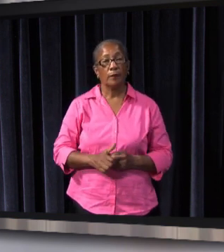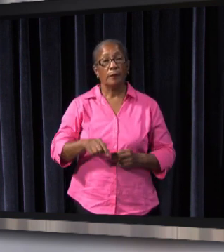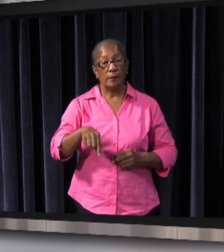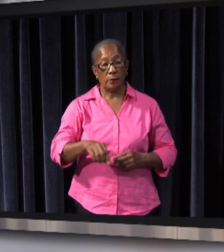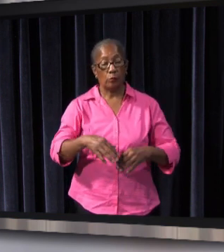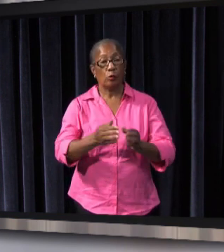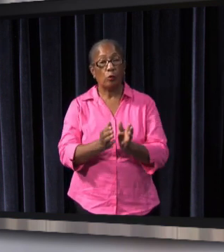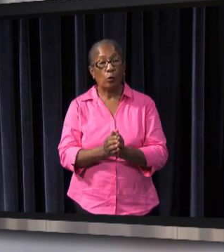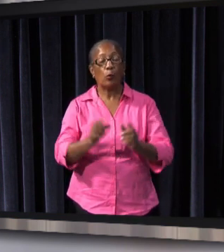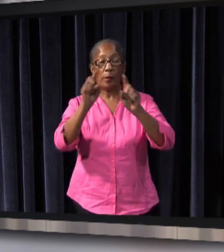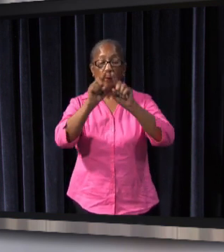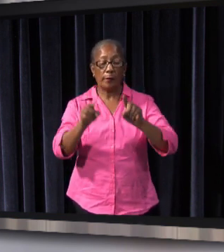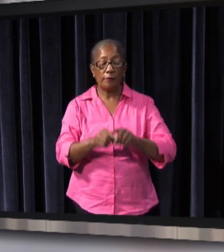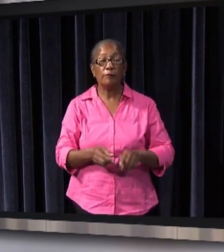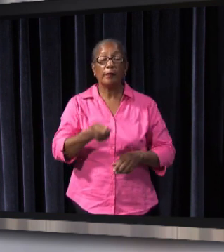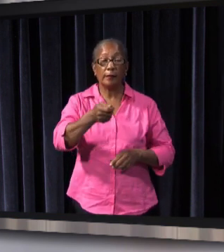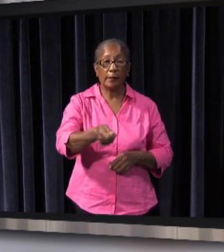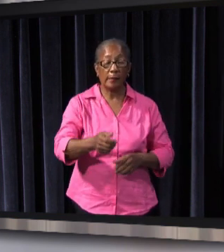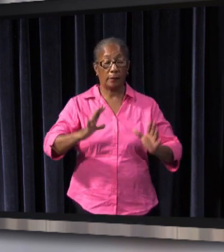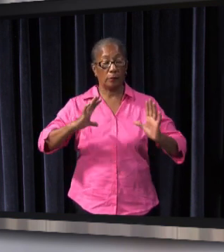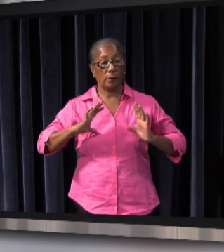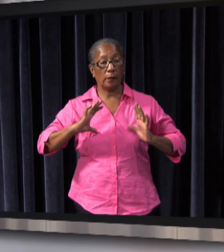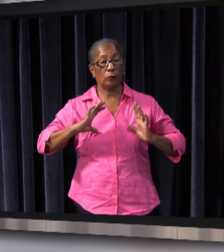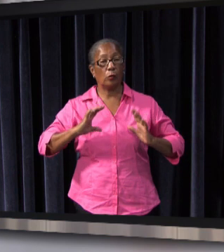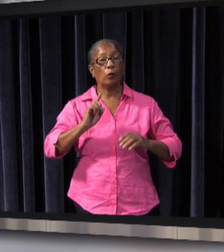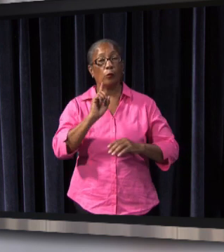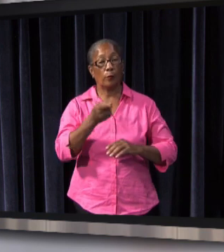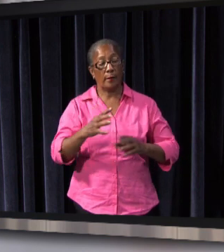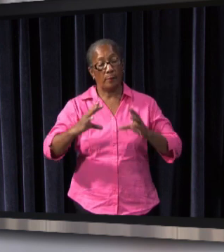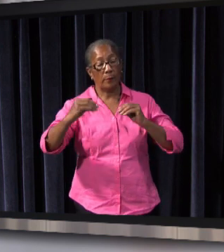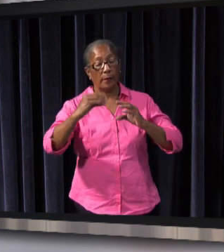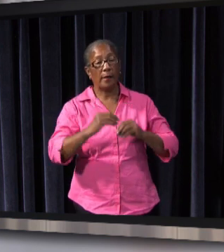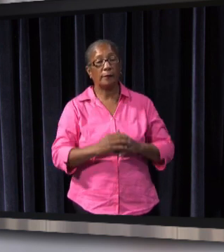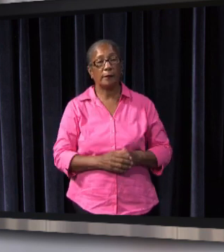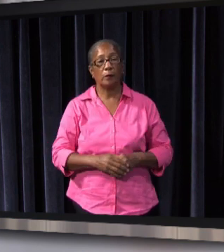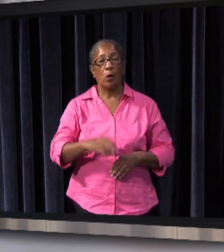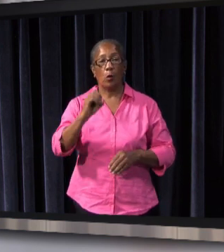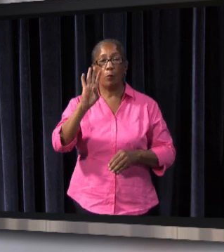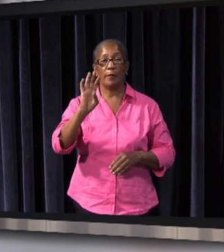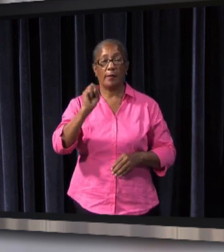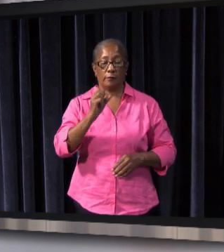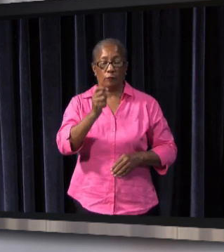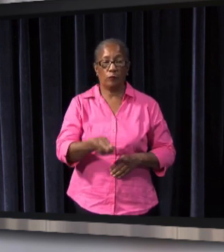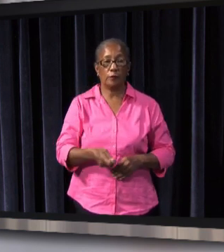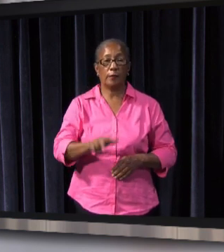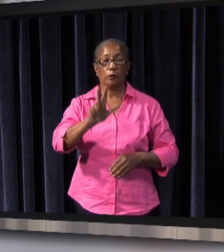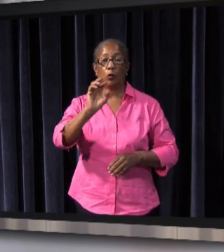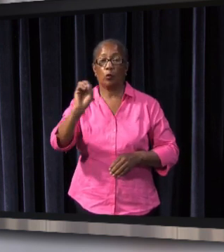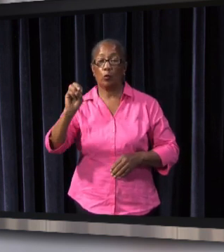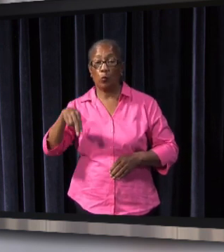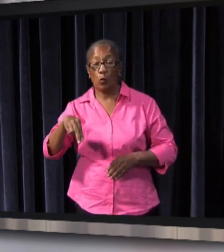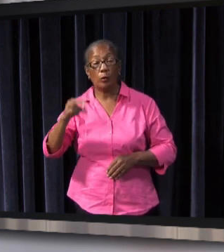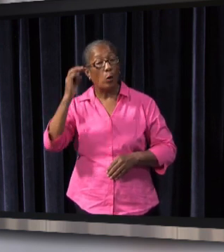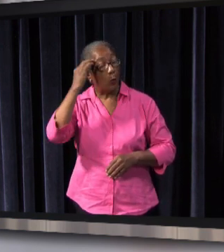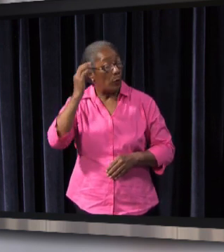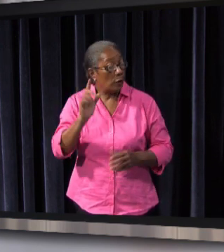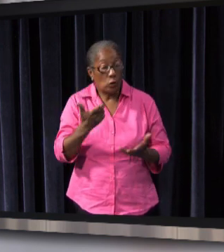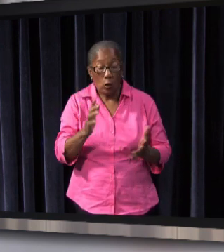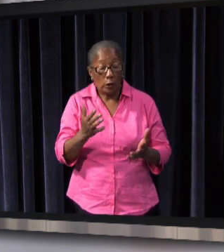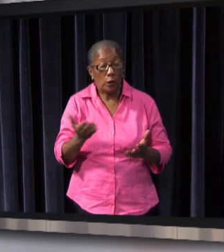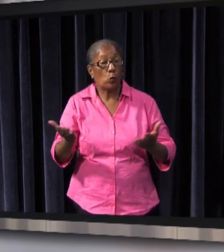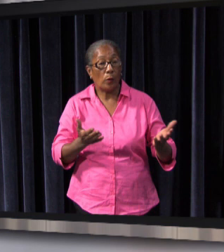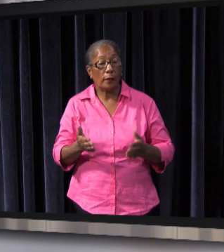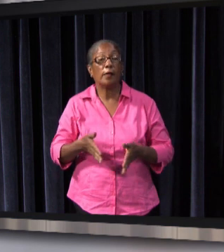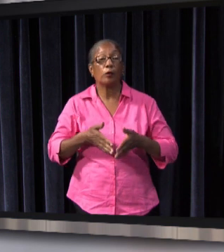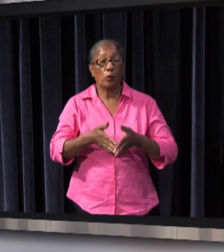later this week. In a letter, the group asked the director to request a meeting. According to the OBS chairman,